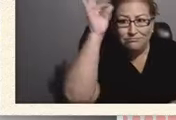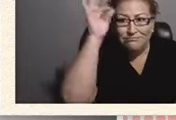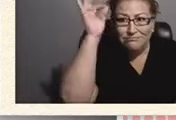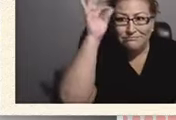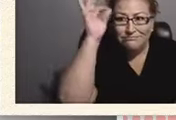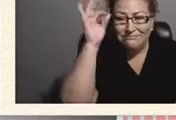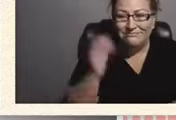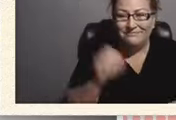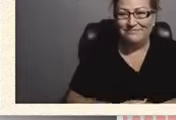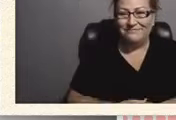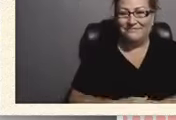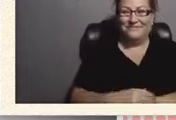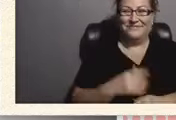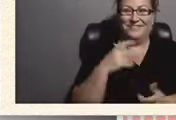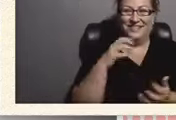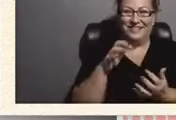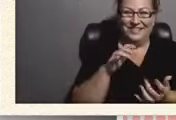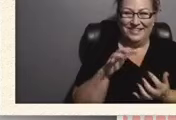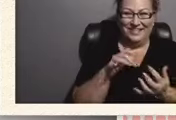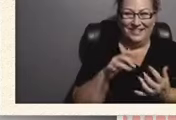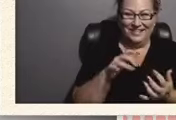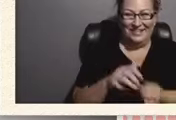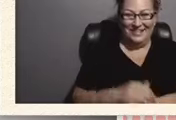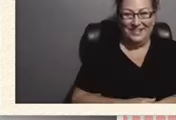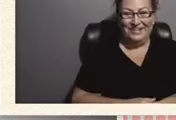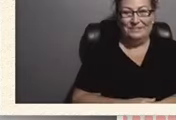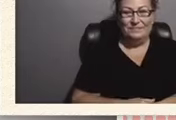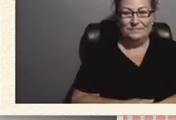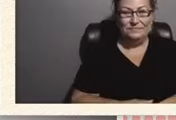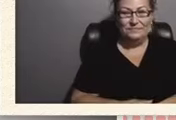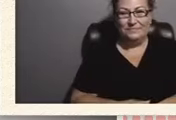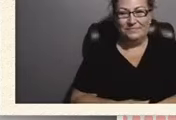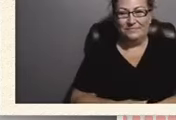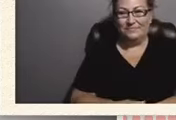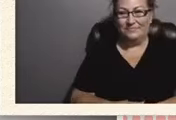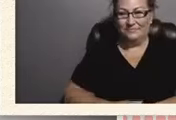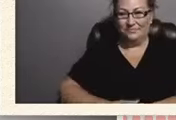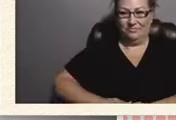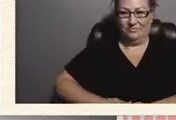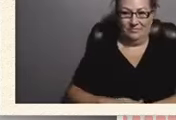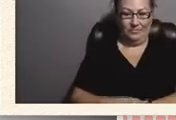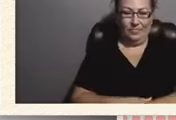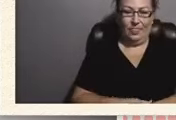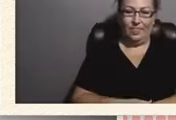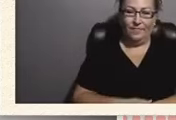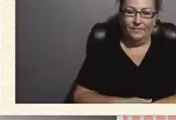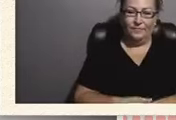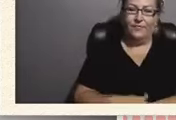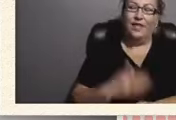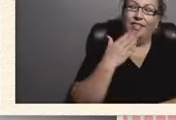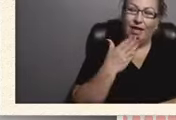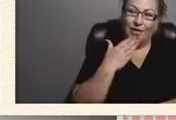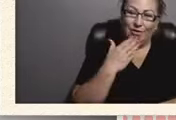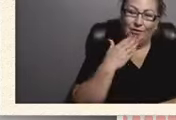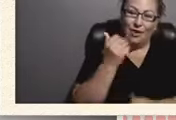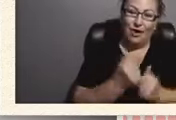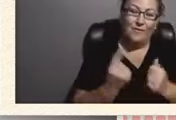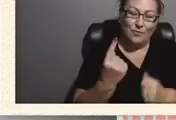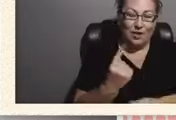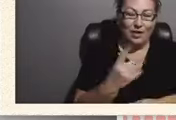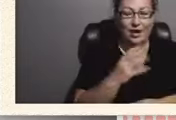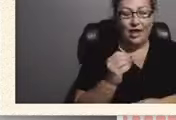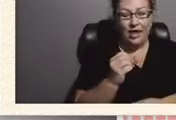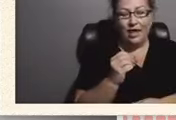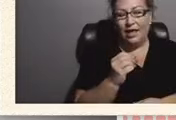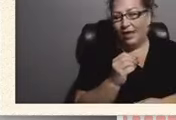thank you everybody for me i think